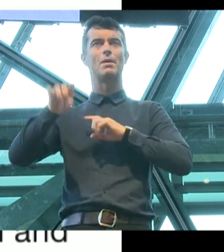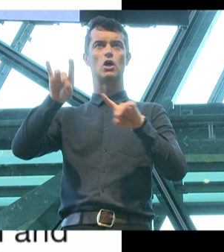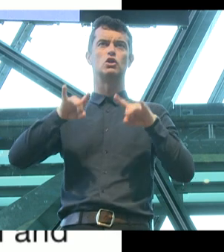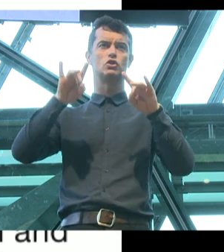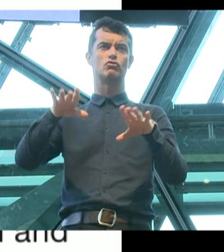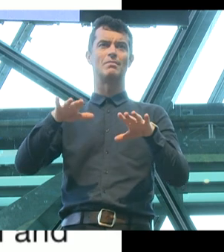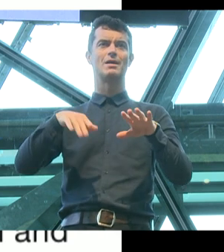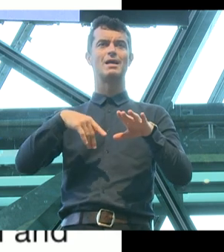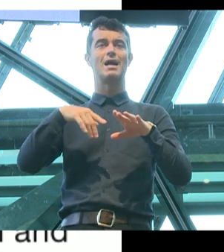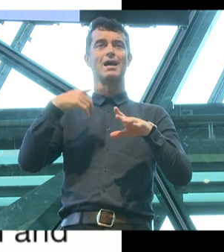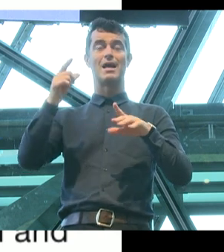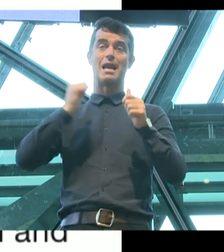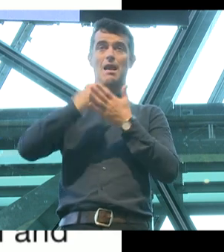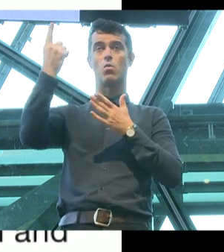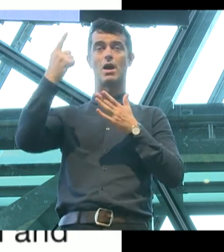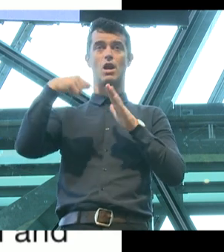roller-skating transsexual.